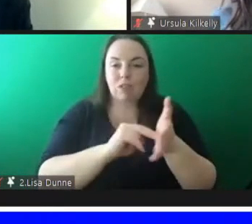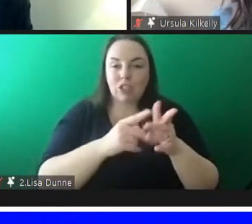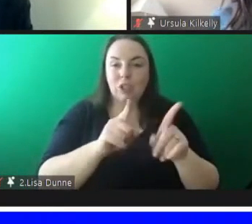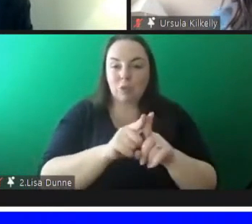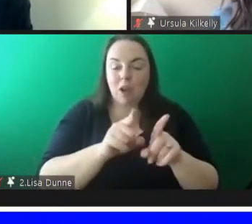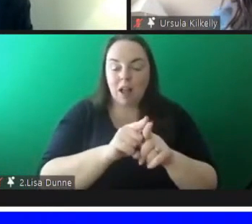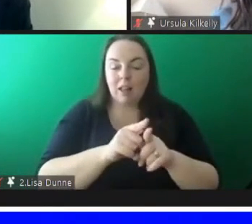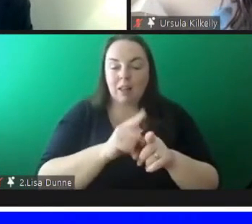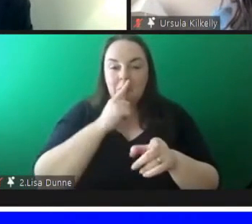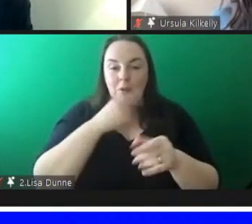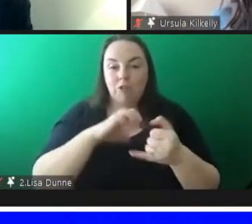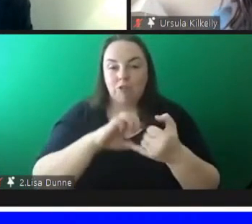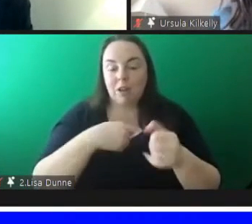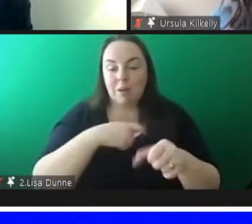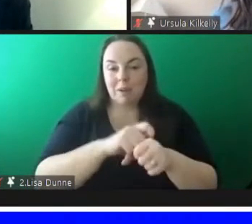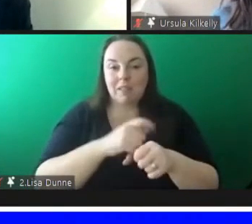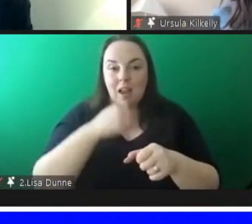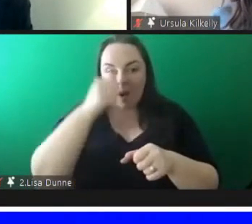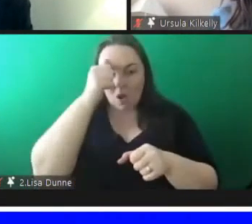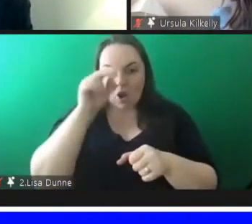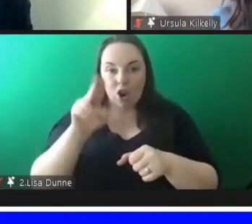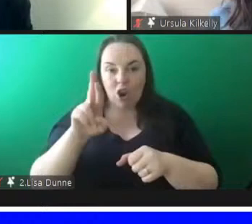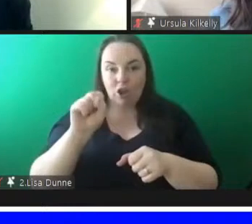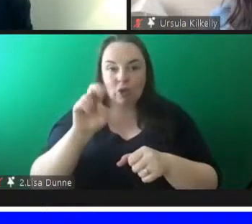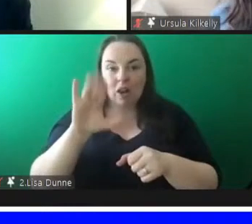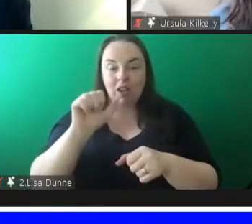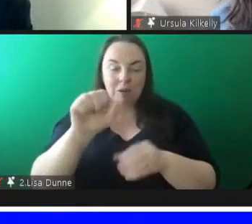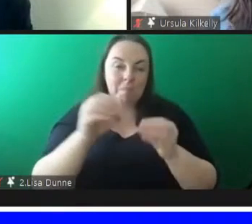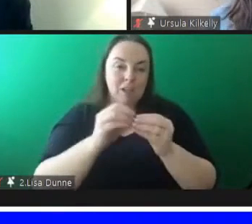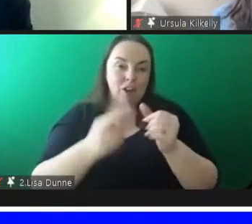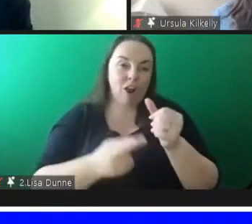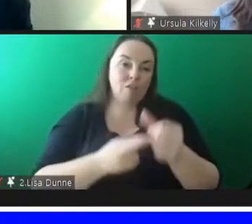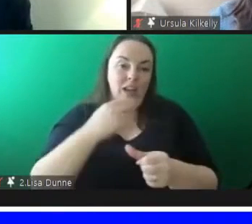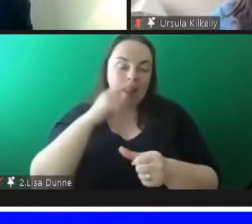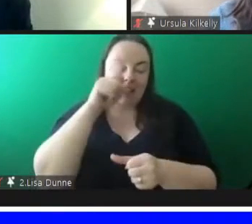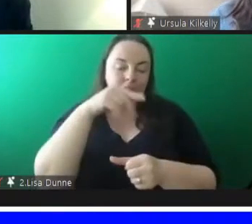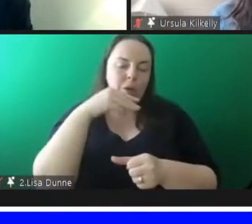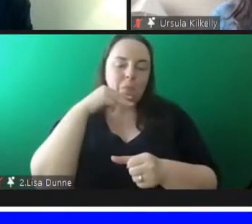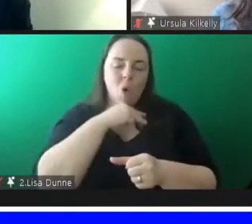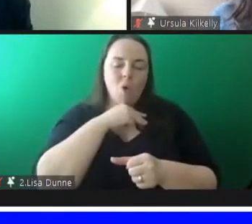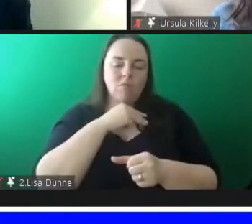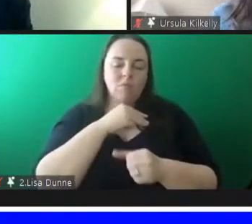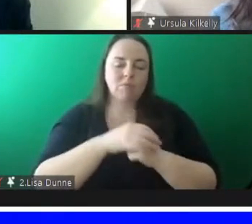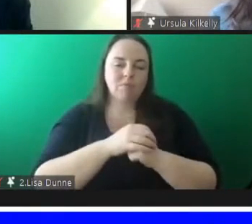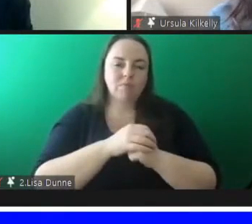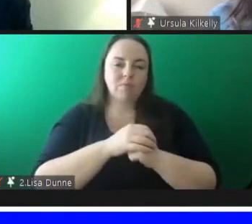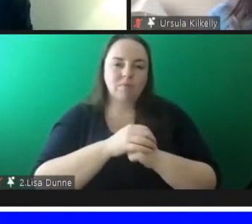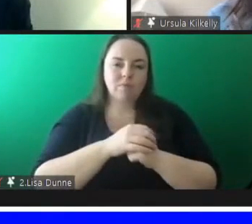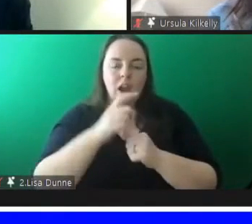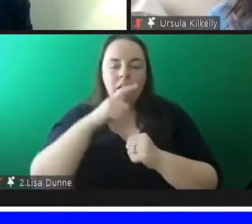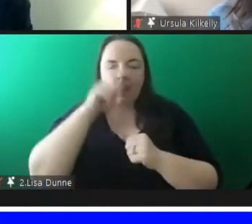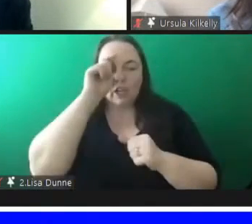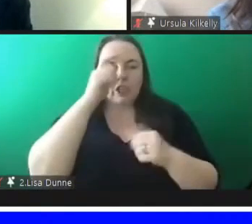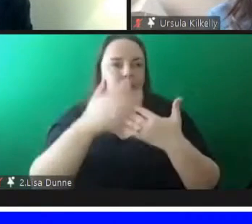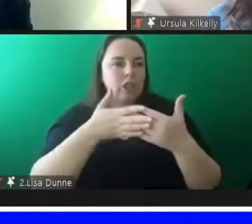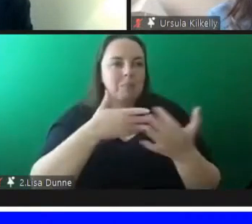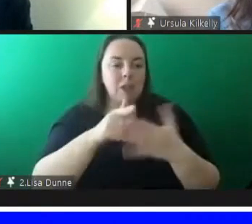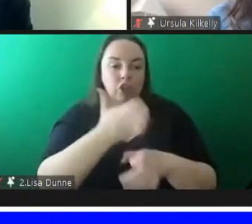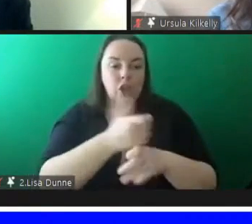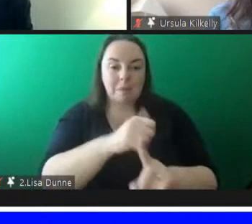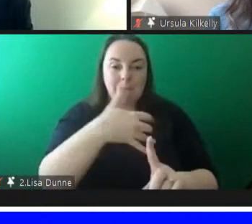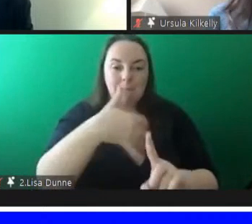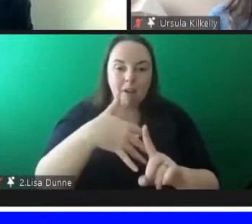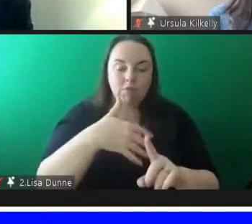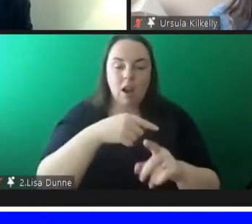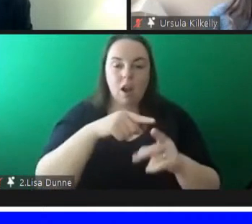presentation and i know ursula's ursula's reference that i think that's going to be crucial that essentially regardless of the background regardless of